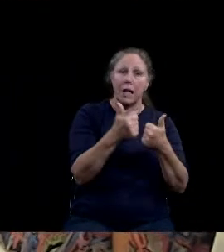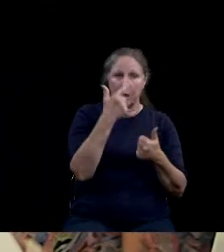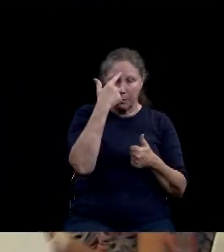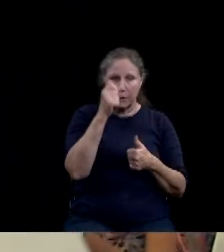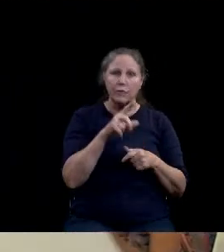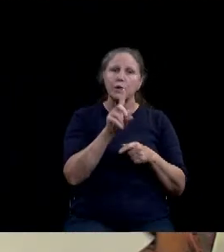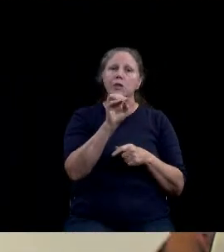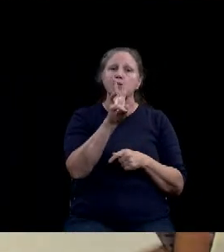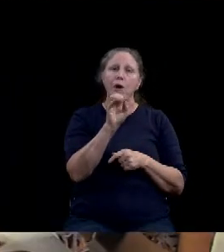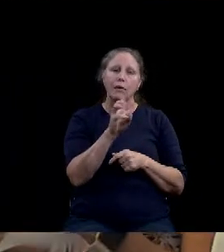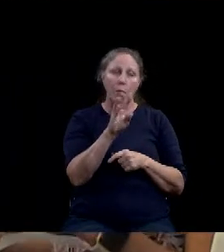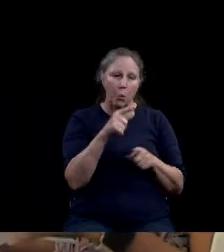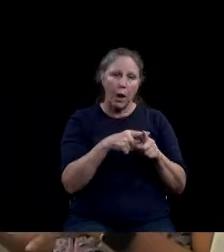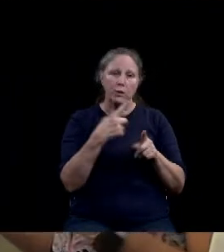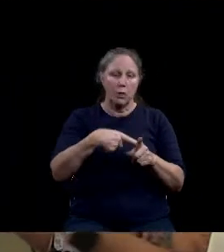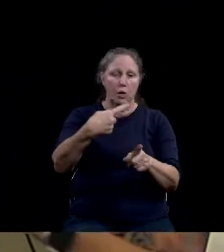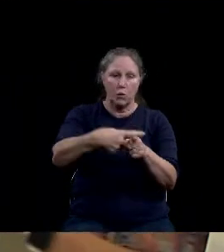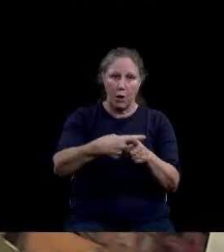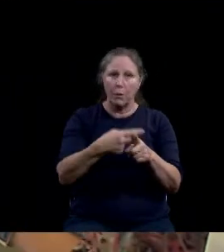delays and crashes.